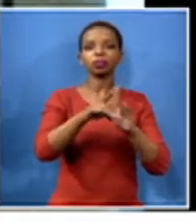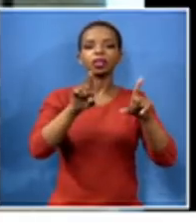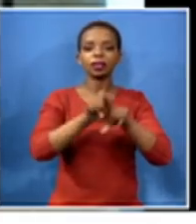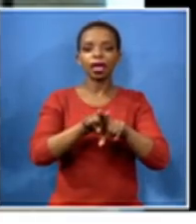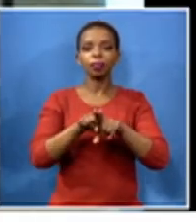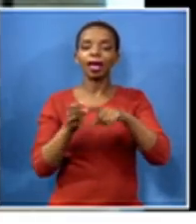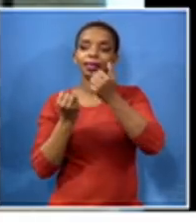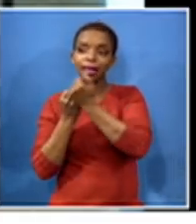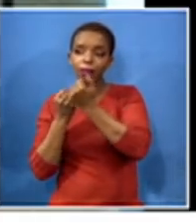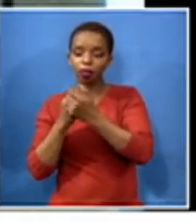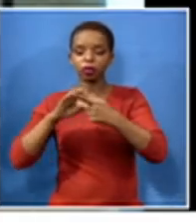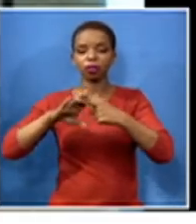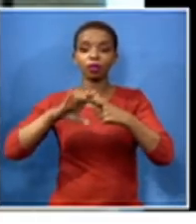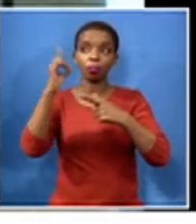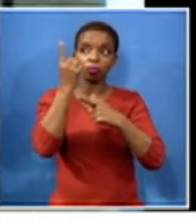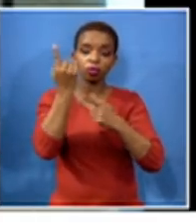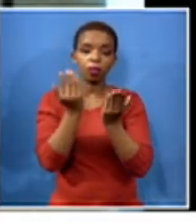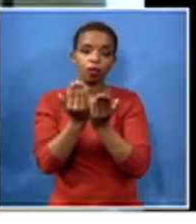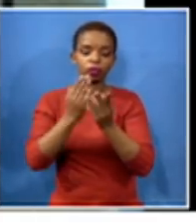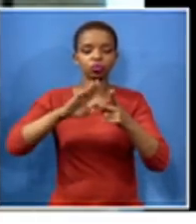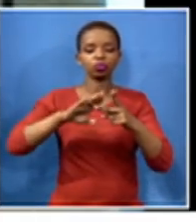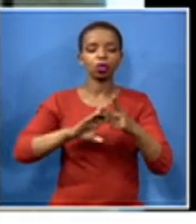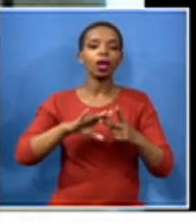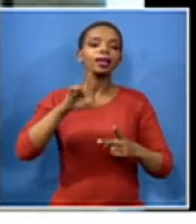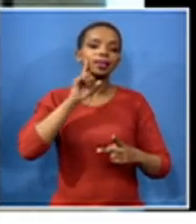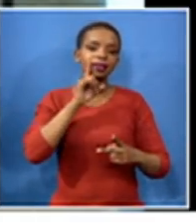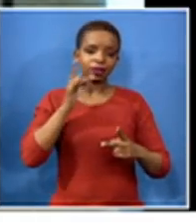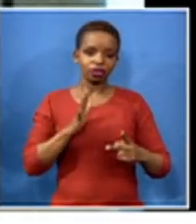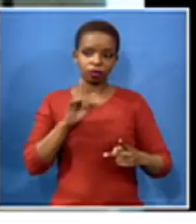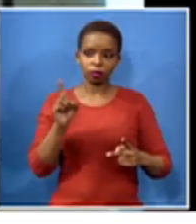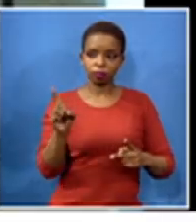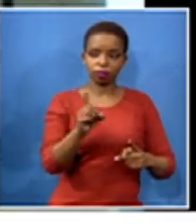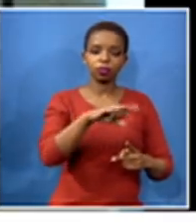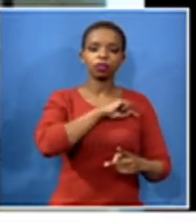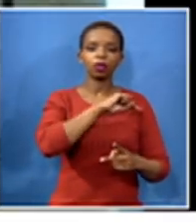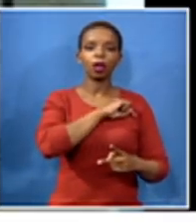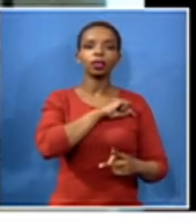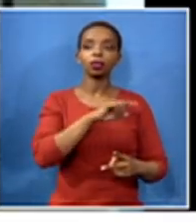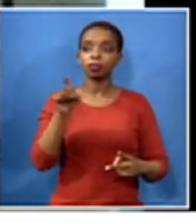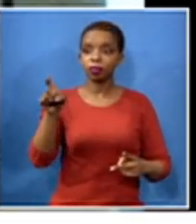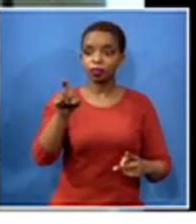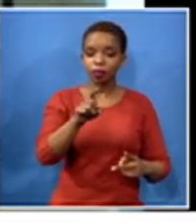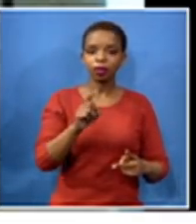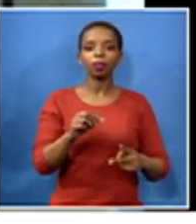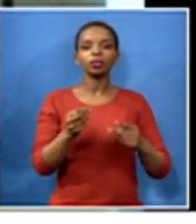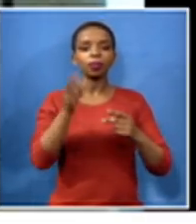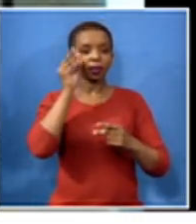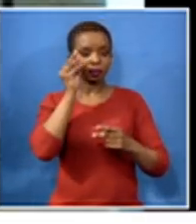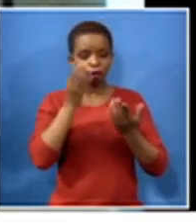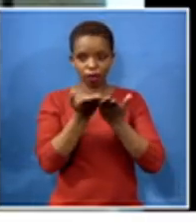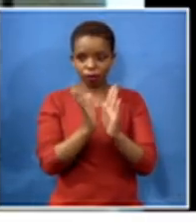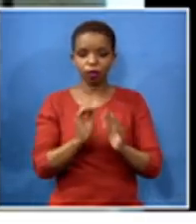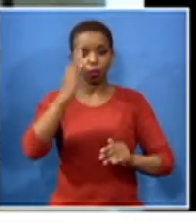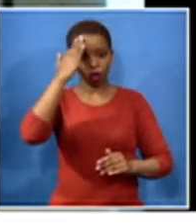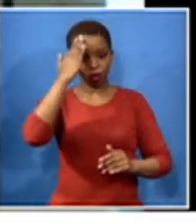principals and our teachers because uh they are the ones that of course we know the schools are not the